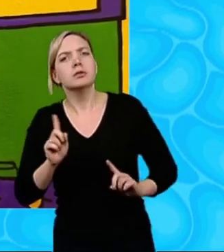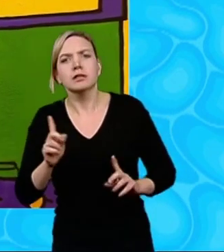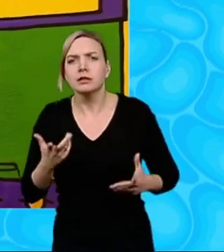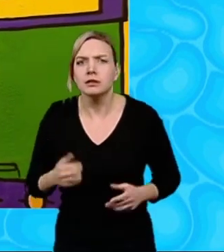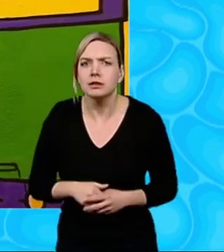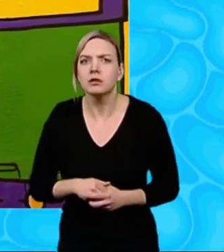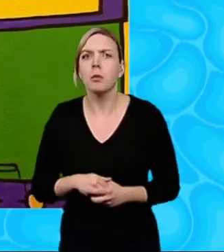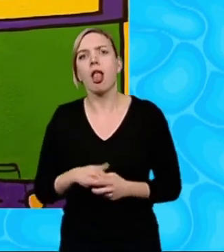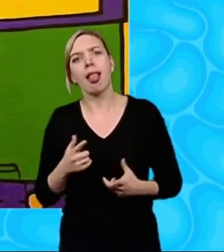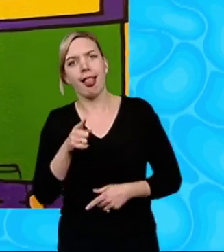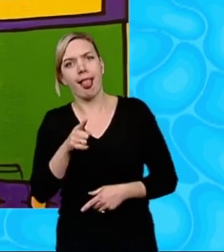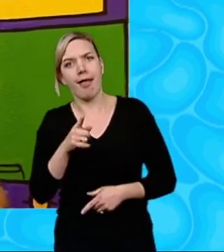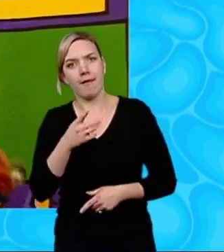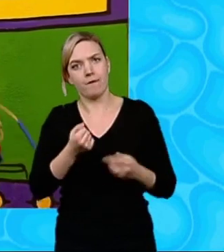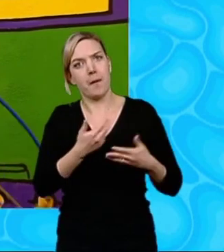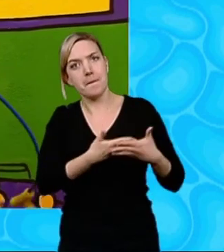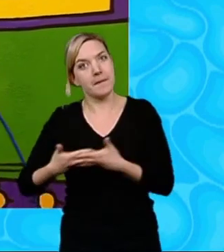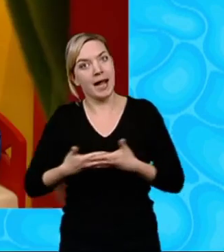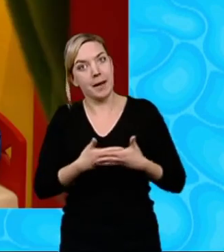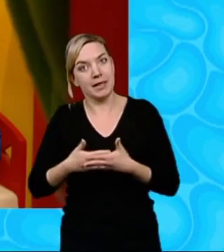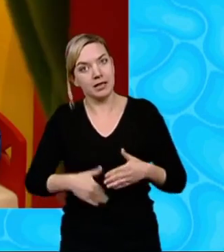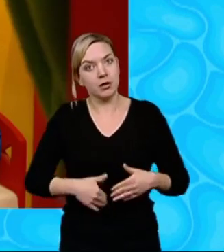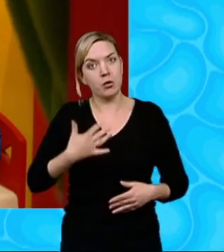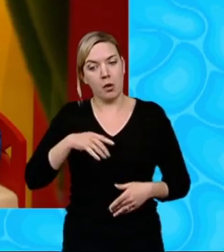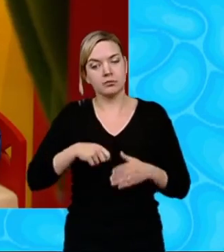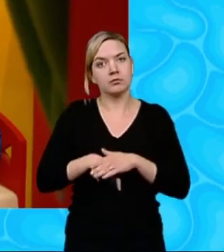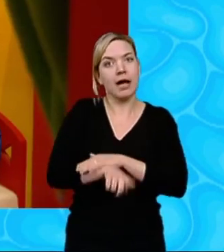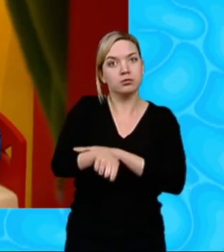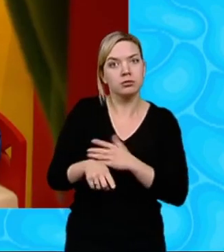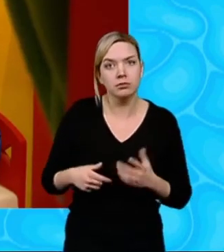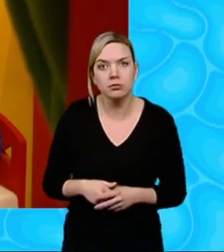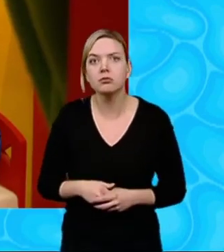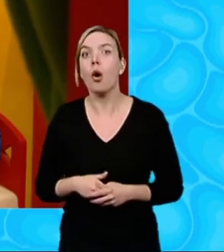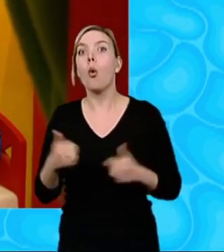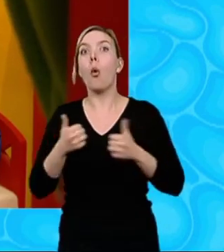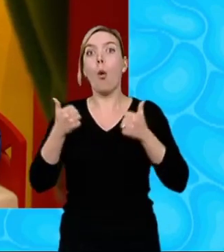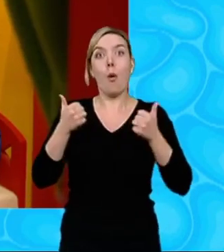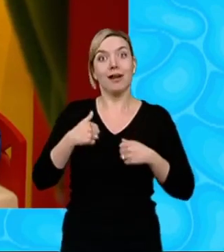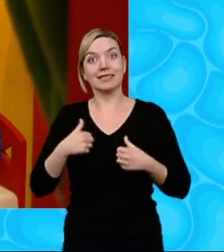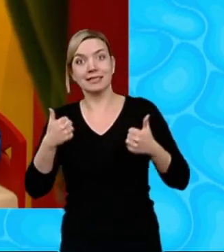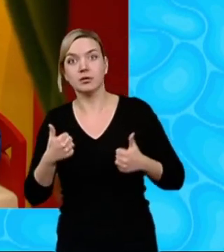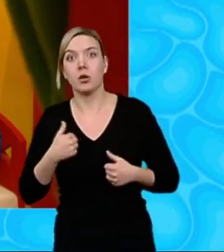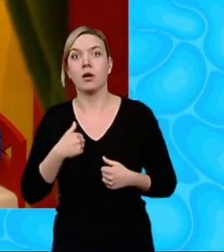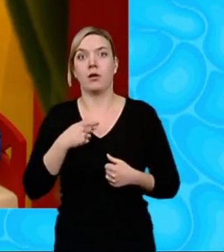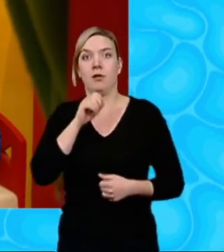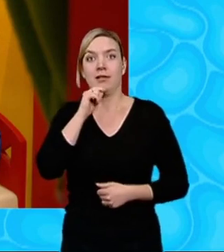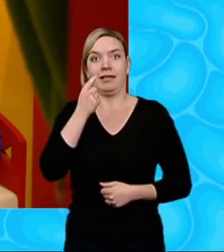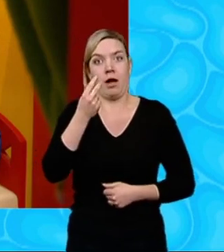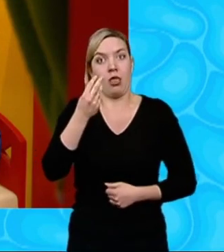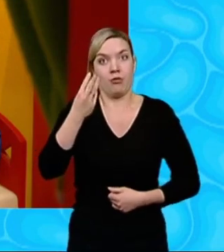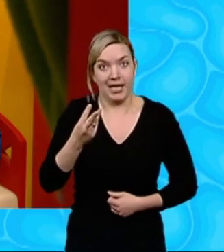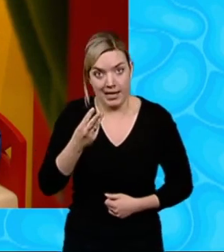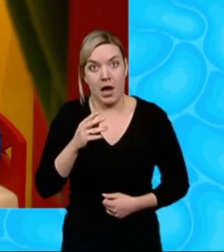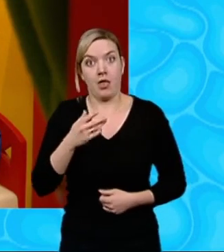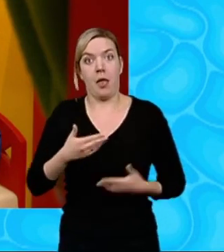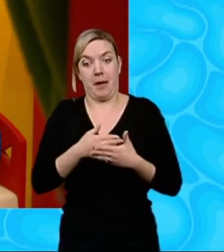in your tummy And it's saying it wants to come out Oh, all right I'll tell you what We'll count to three, shall we? Yeah And